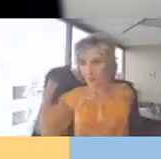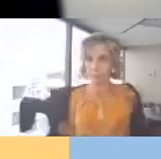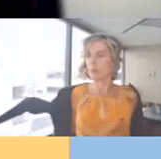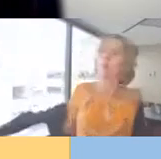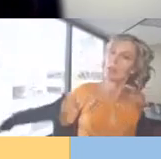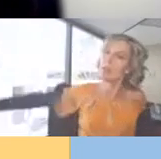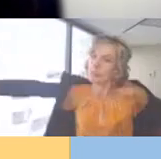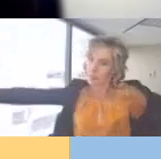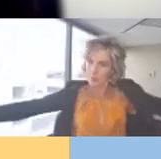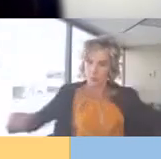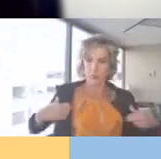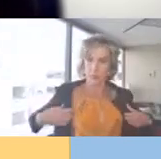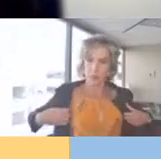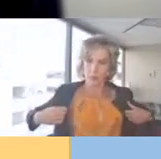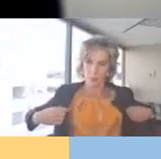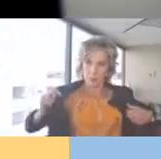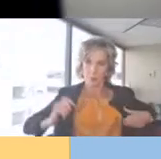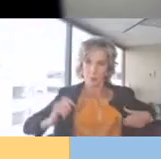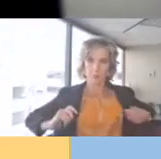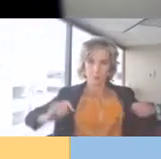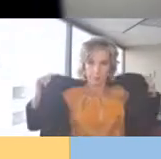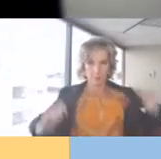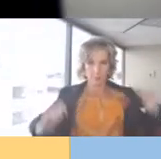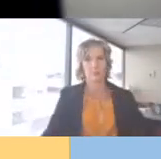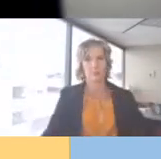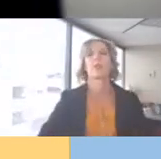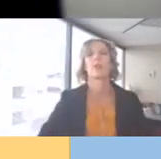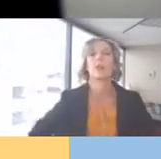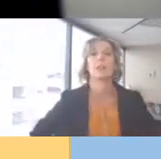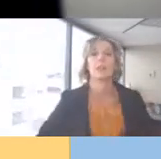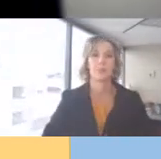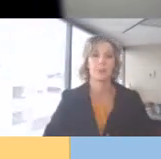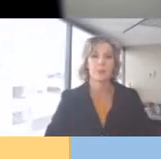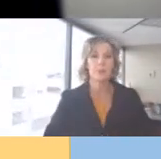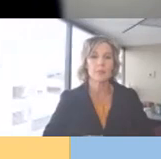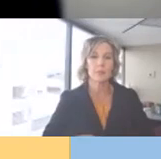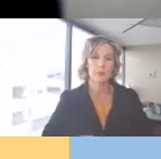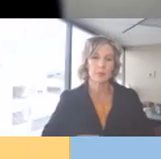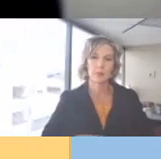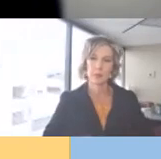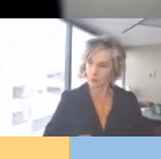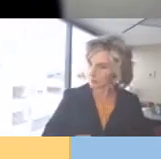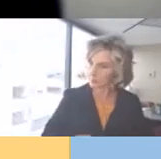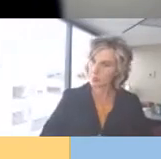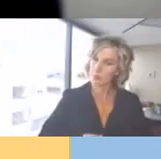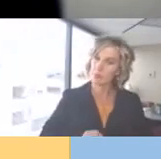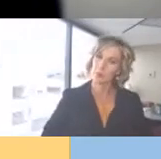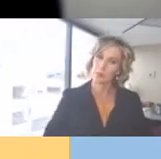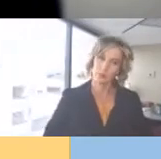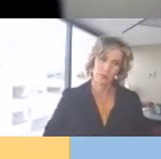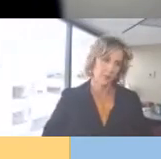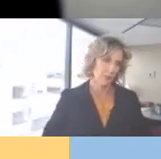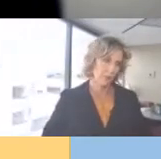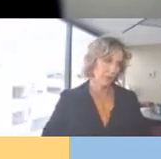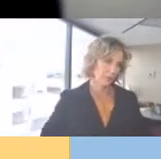as laurie mentioned at the beginning uh alta's adoption of our service access and equity policy is